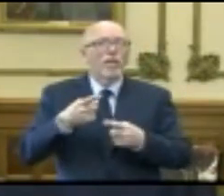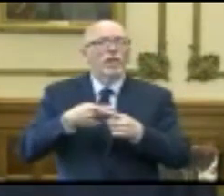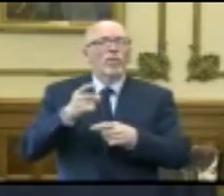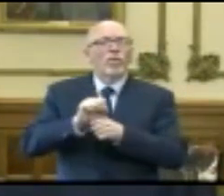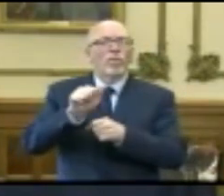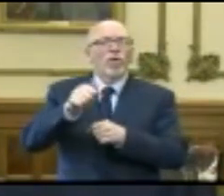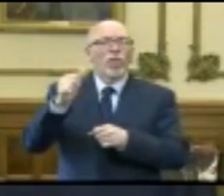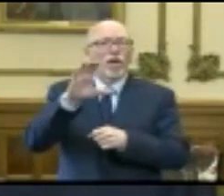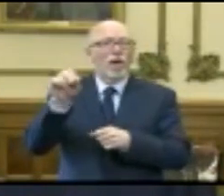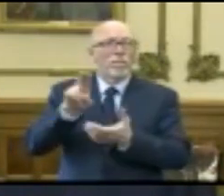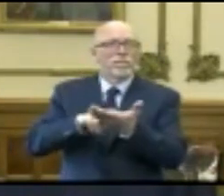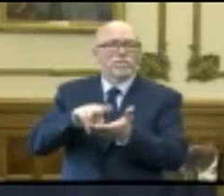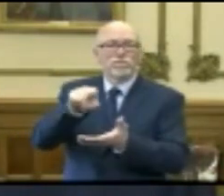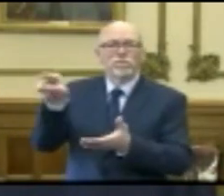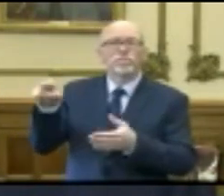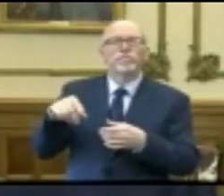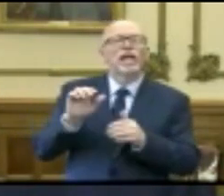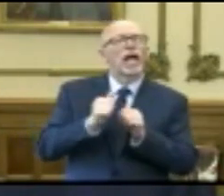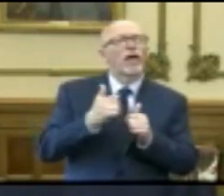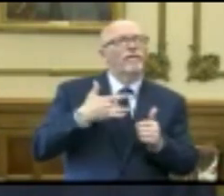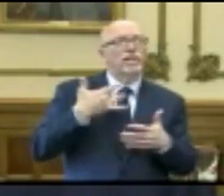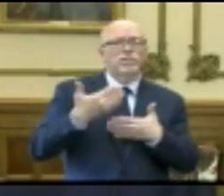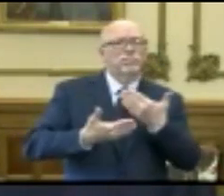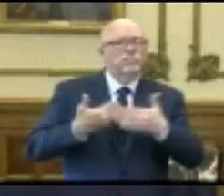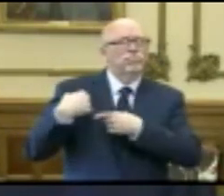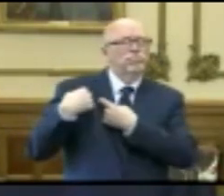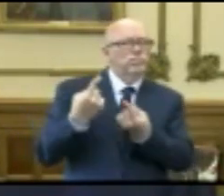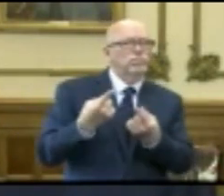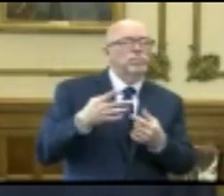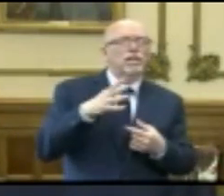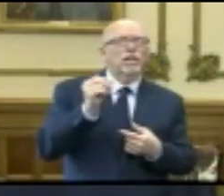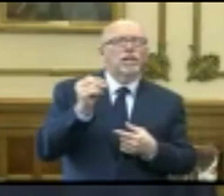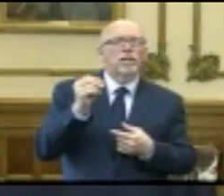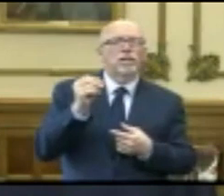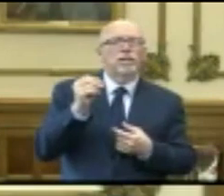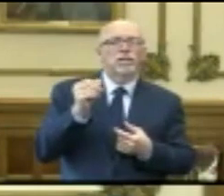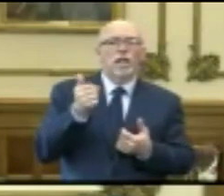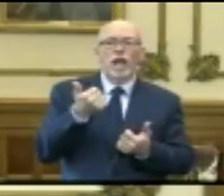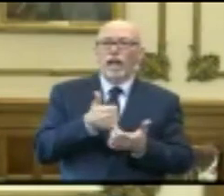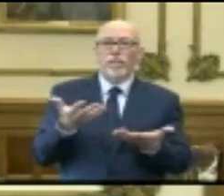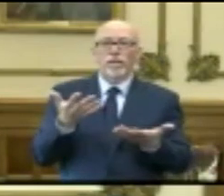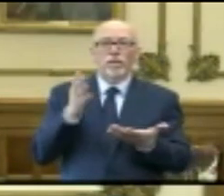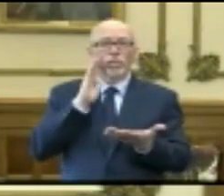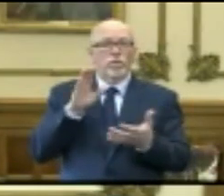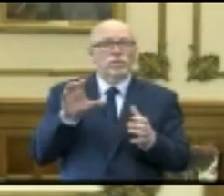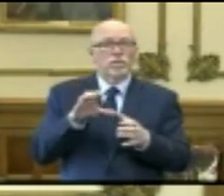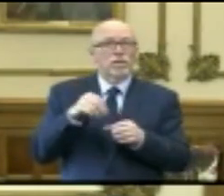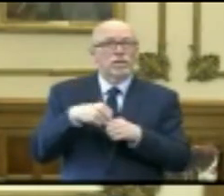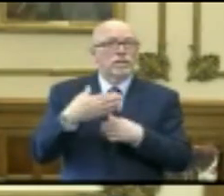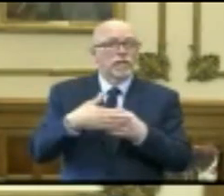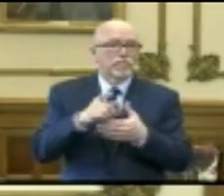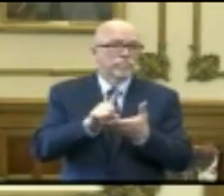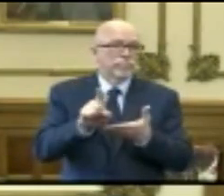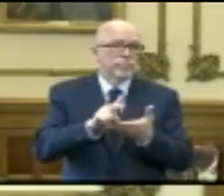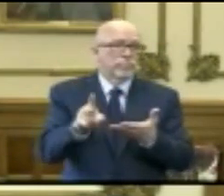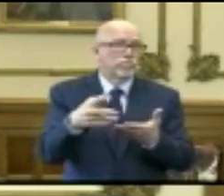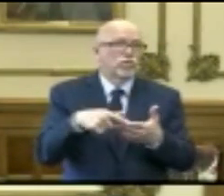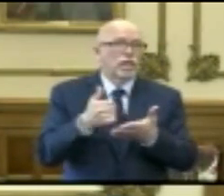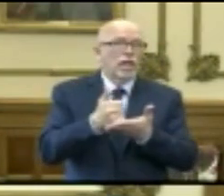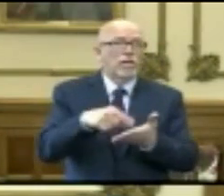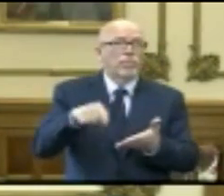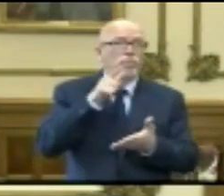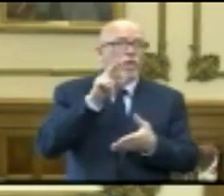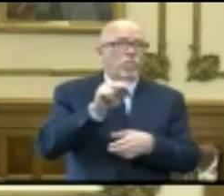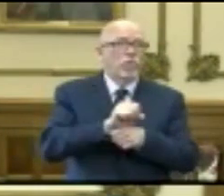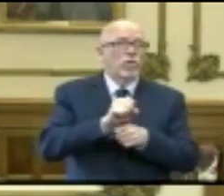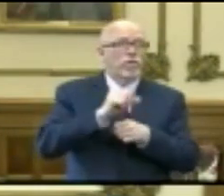companies. How do you feel that that is going so far, and is anything else going to be done in the coming weeks or months to help those who